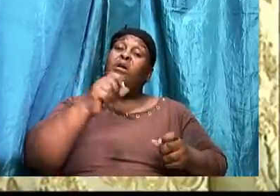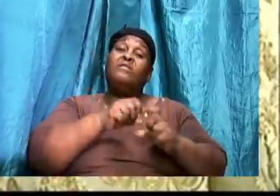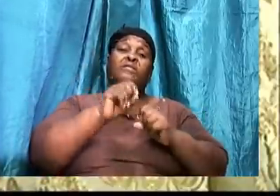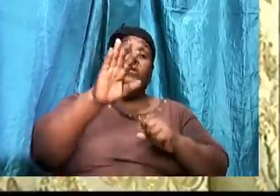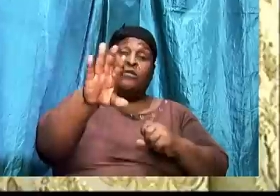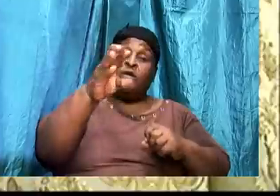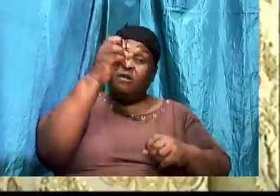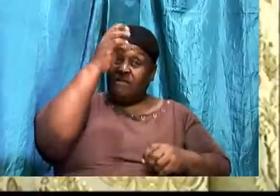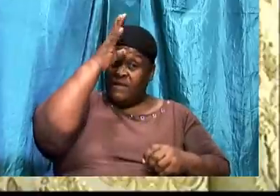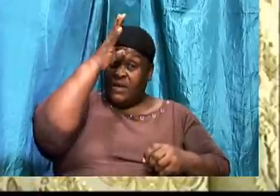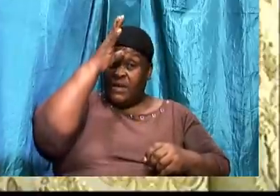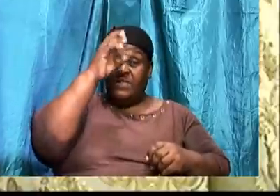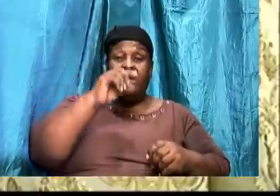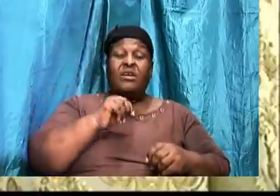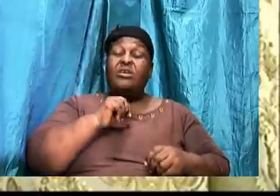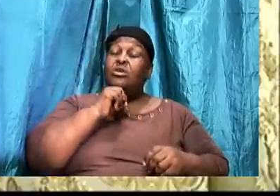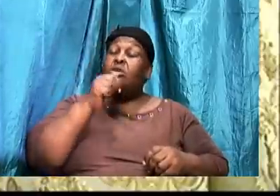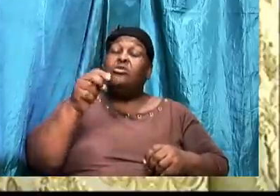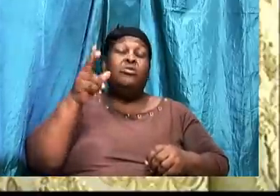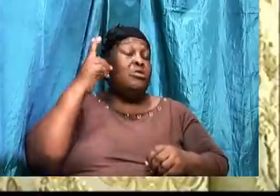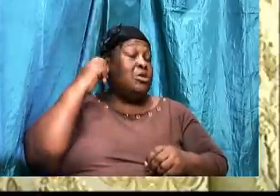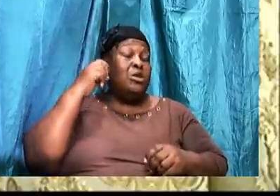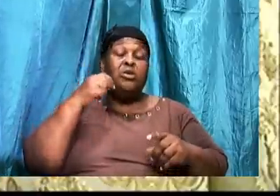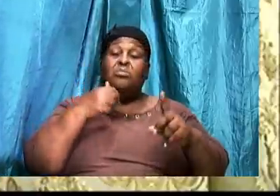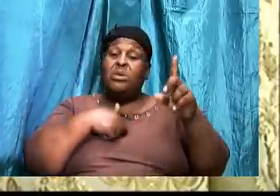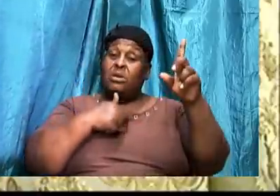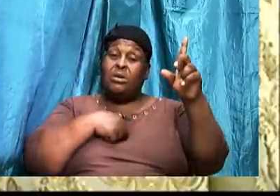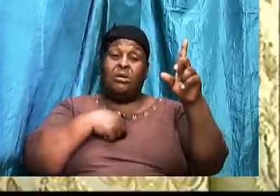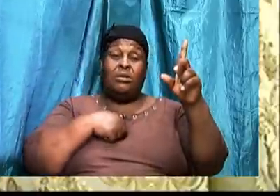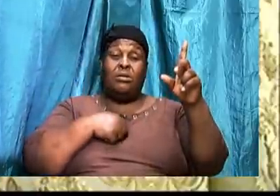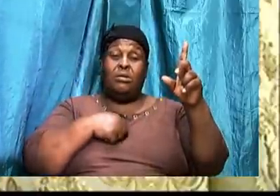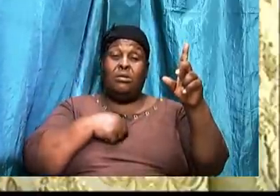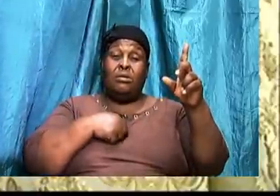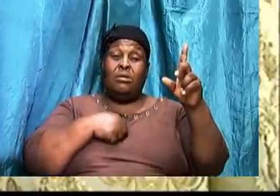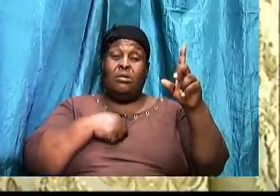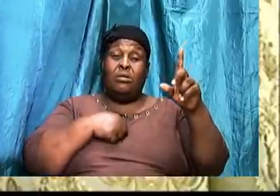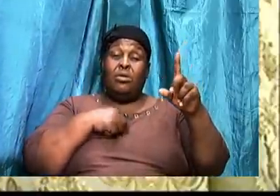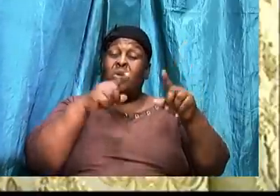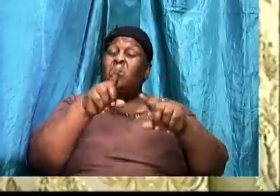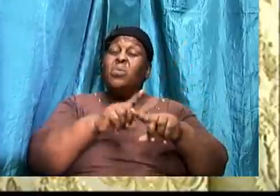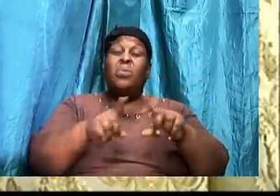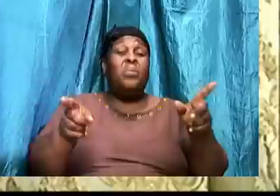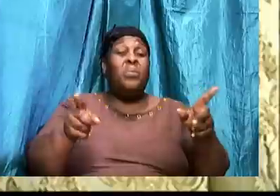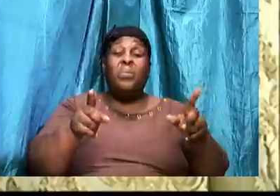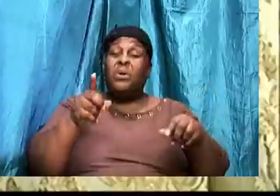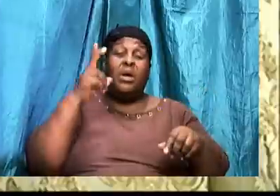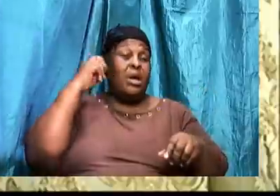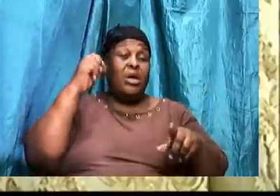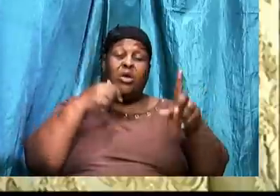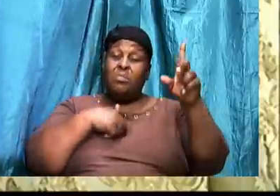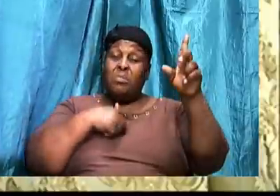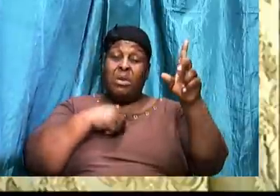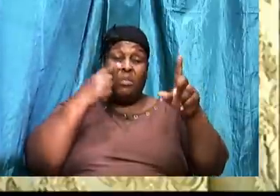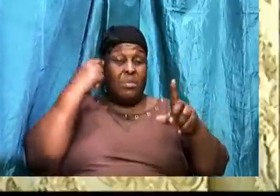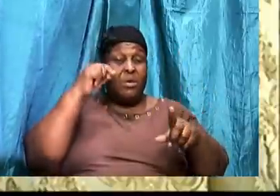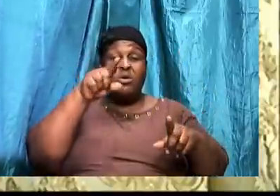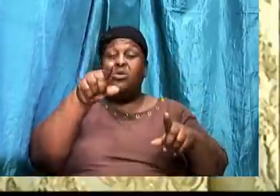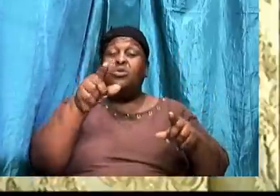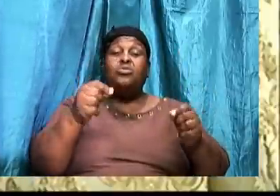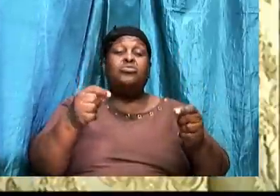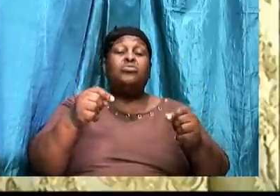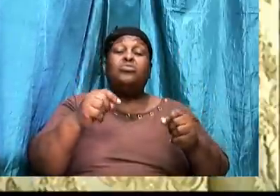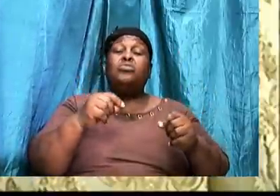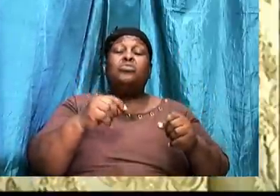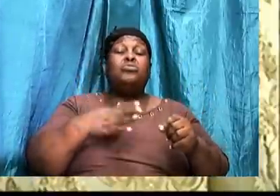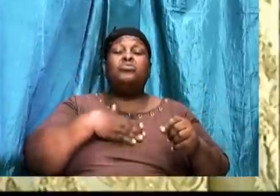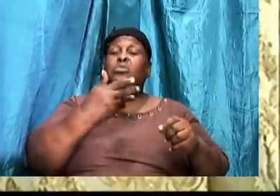are doing the will of your father. Neither can you hear me, because you are doing the will of your father. So, anyone controls